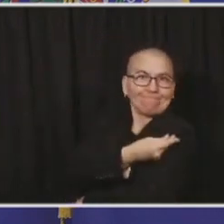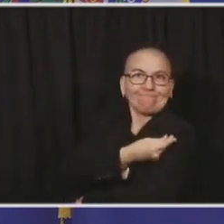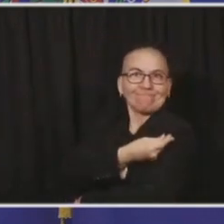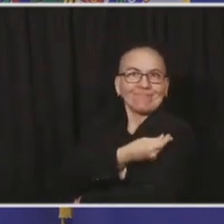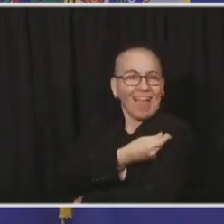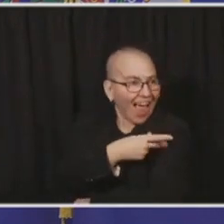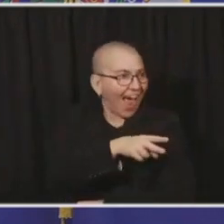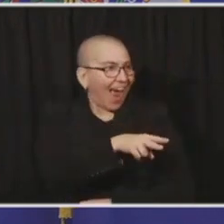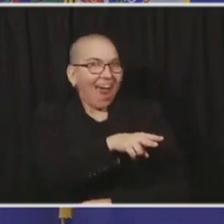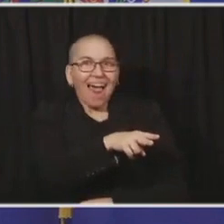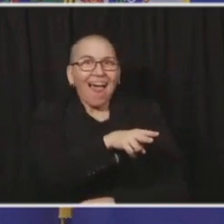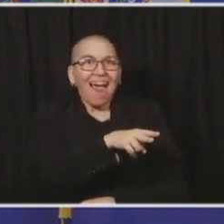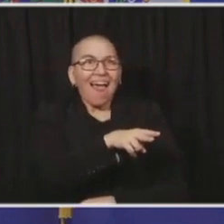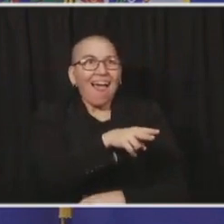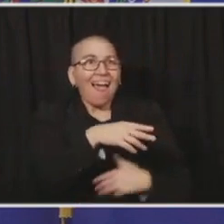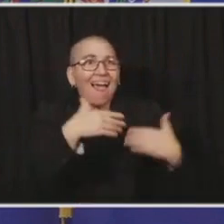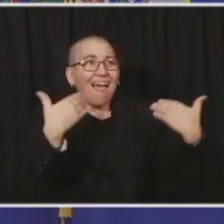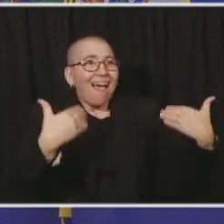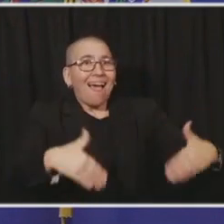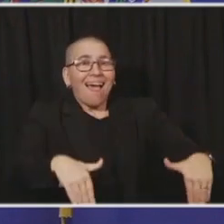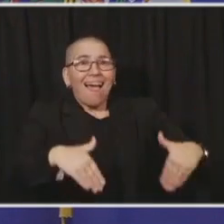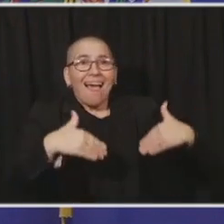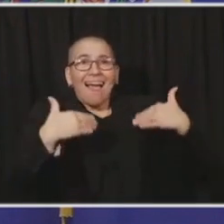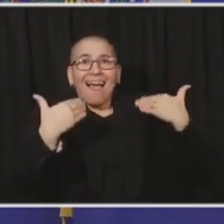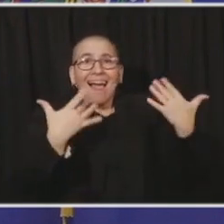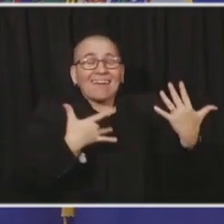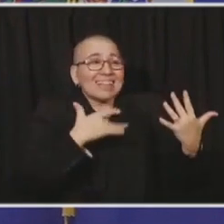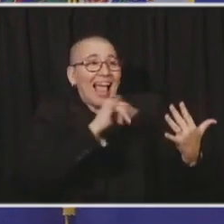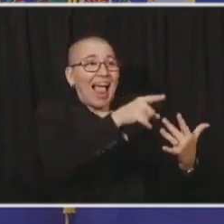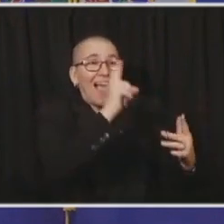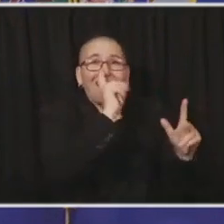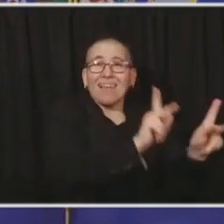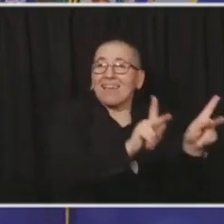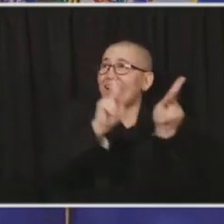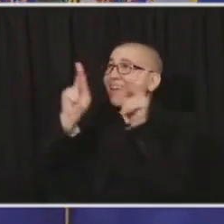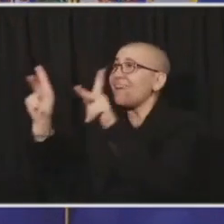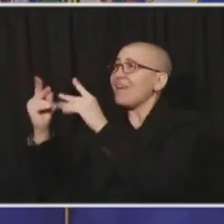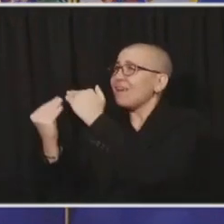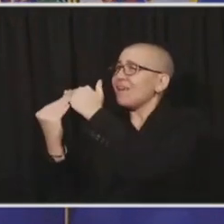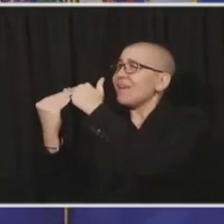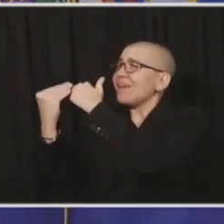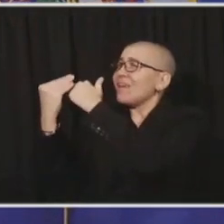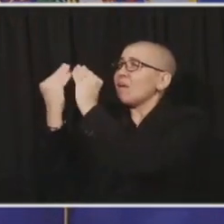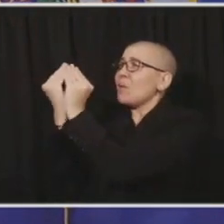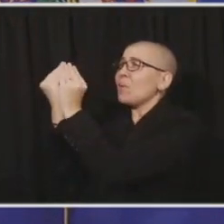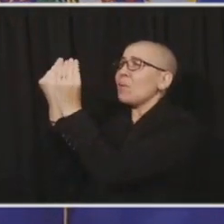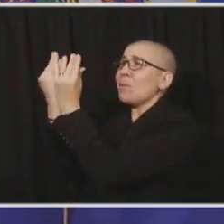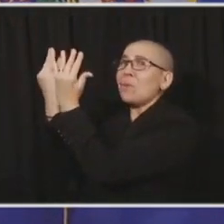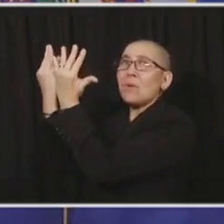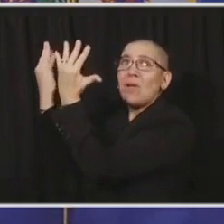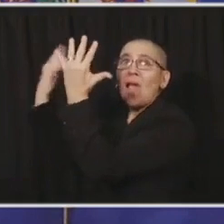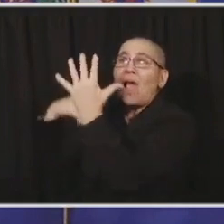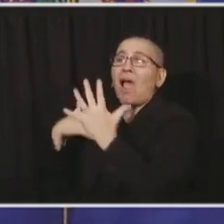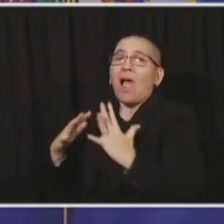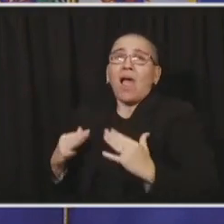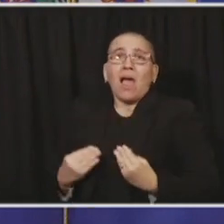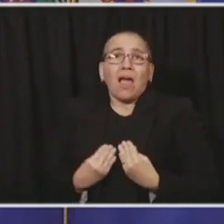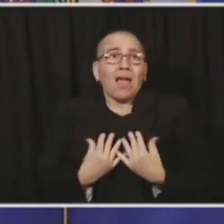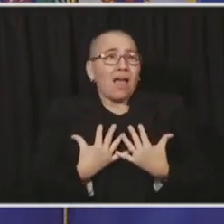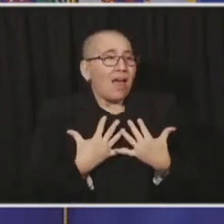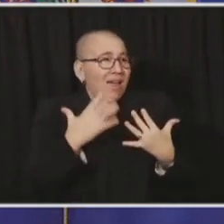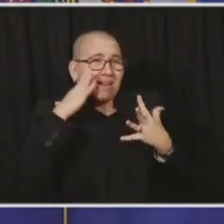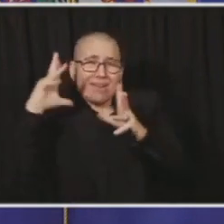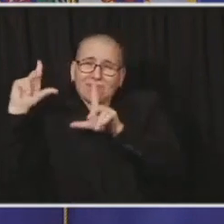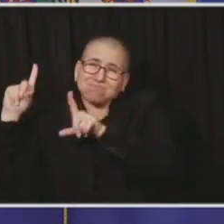and for a better day, and all of those things are to bring an end to this long, dark winter of COVID-19. And rest assured,